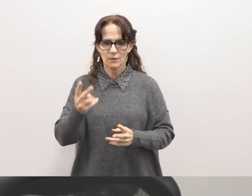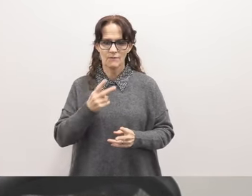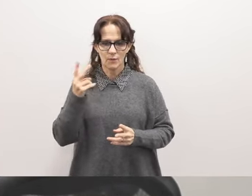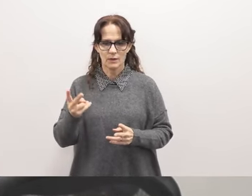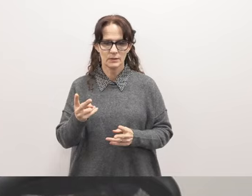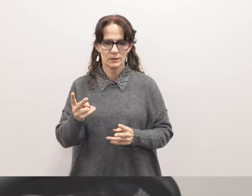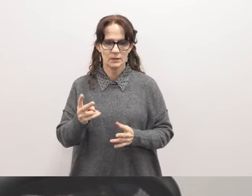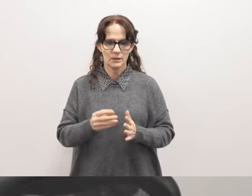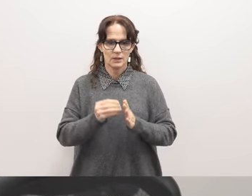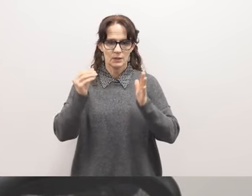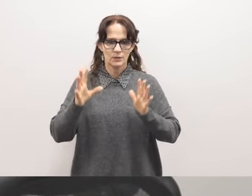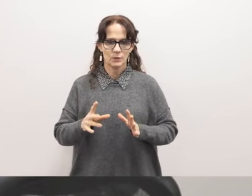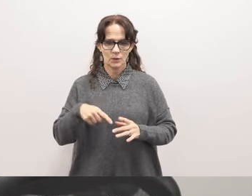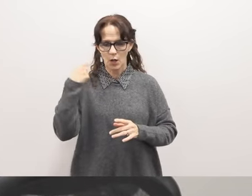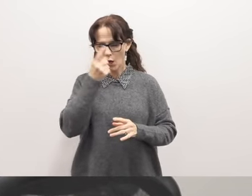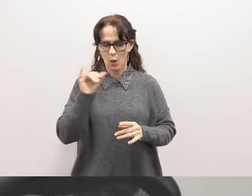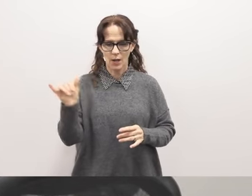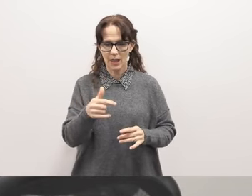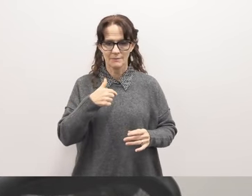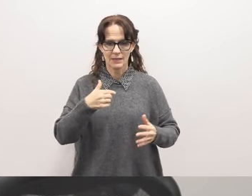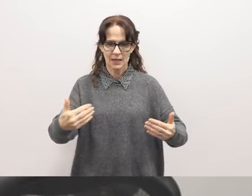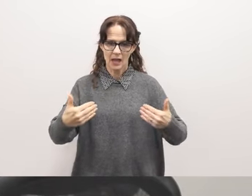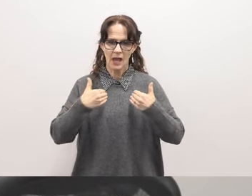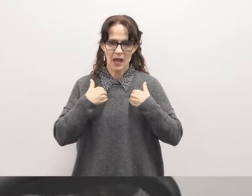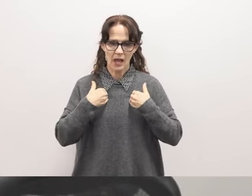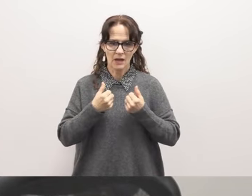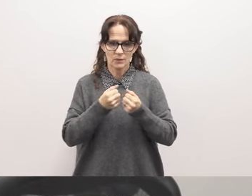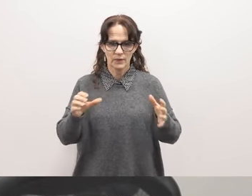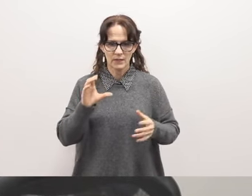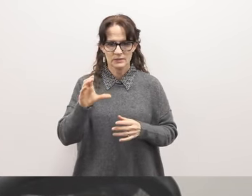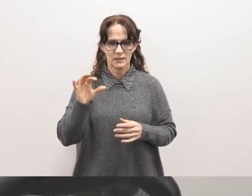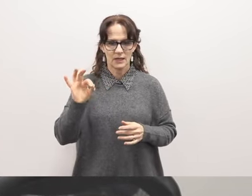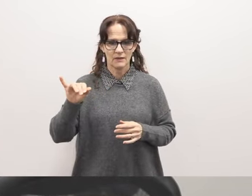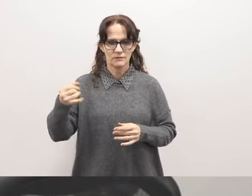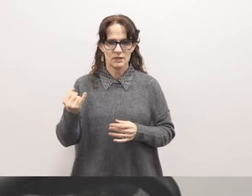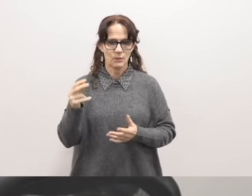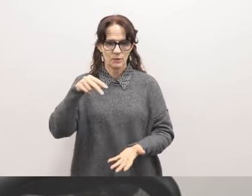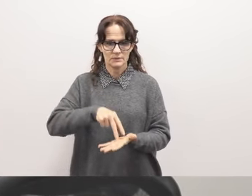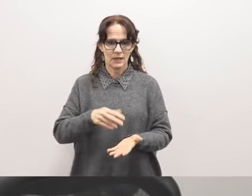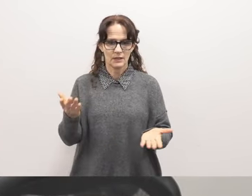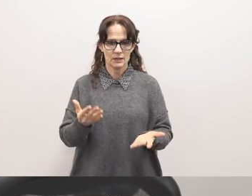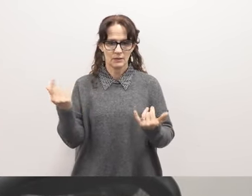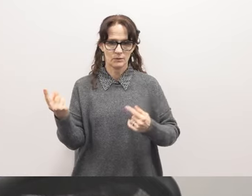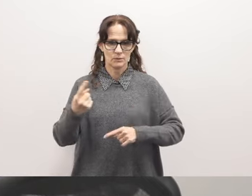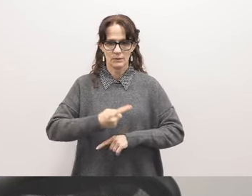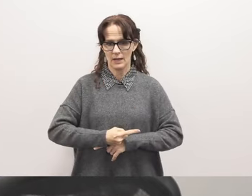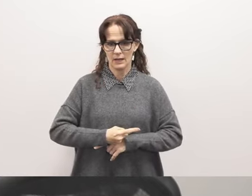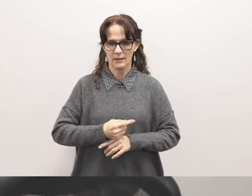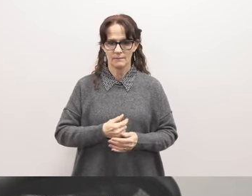students that look exactly like me have. Without CFJ, I wouldn't be standing here before you today.